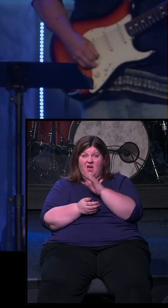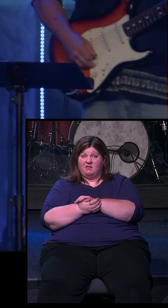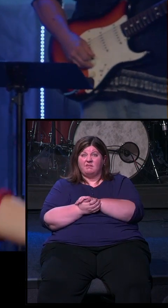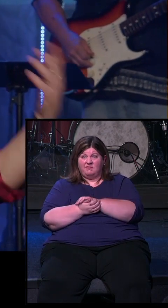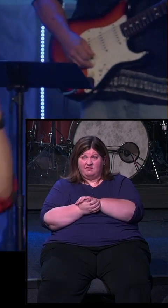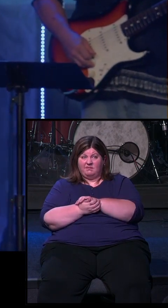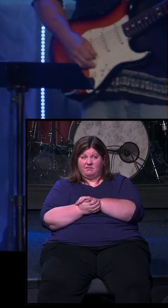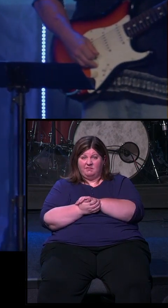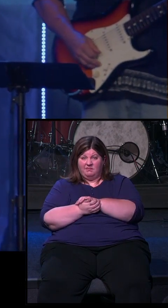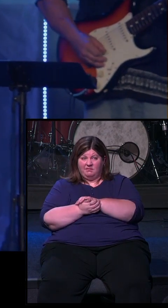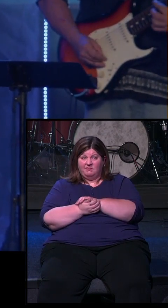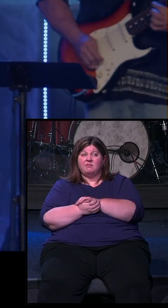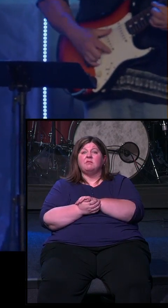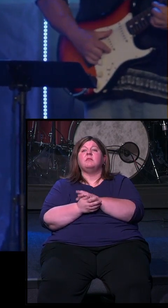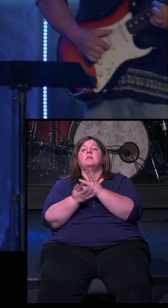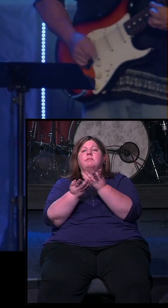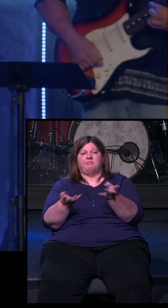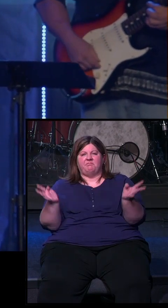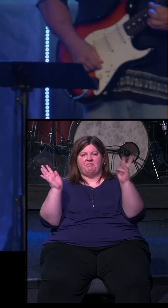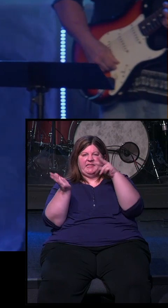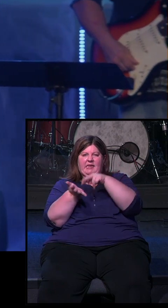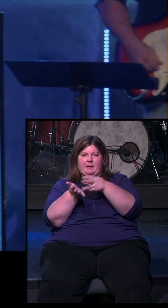Would you join those who are standing, everybody in the room?